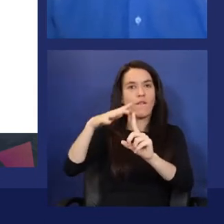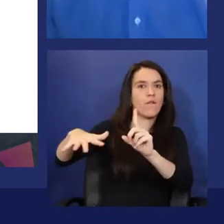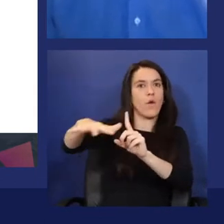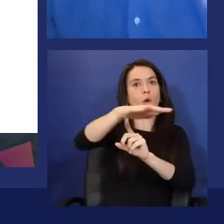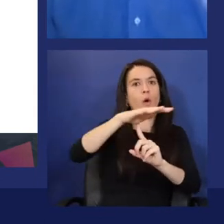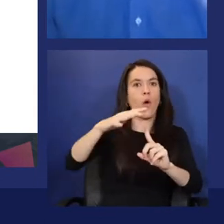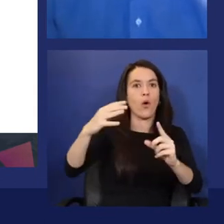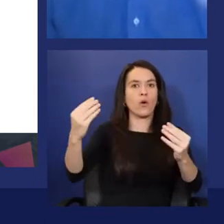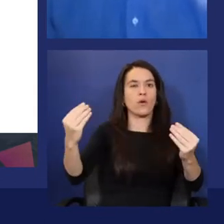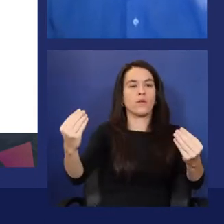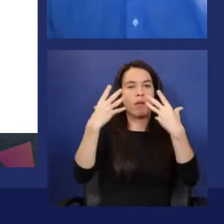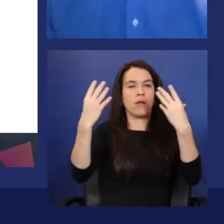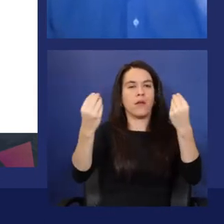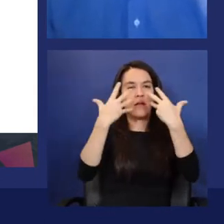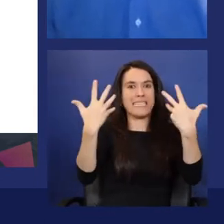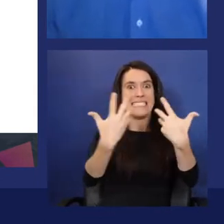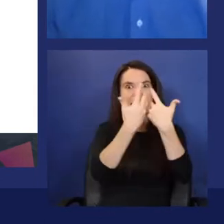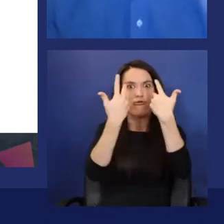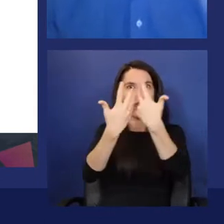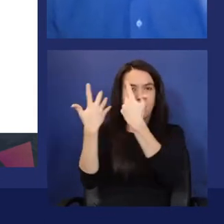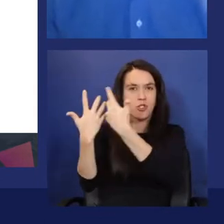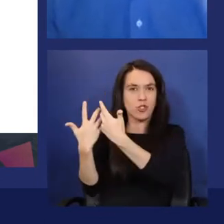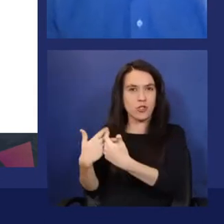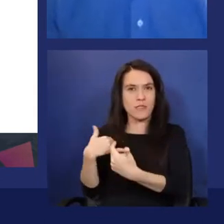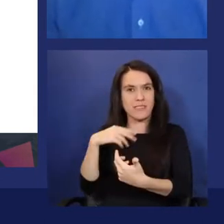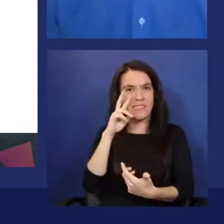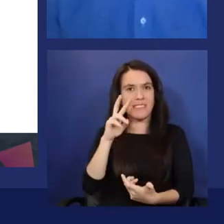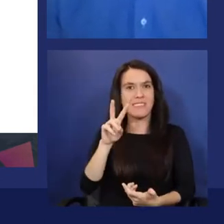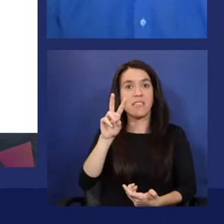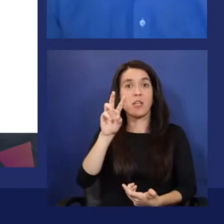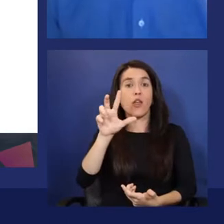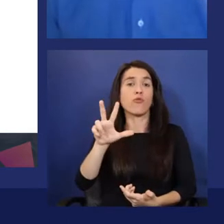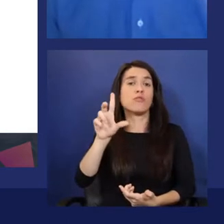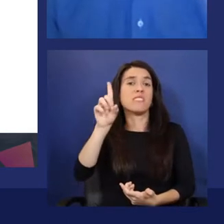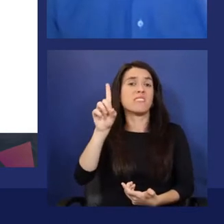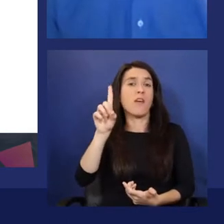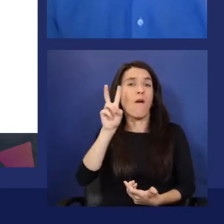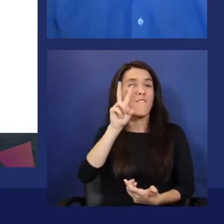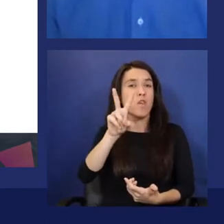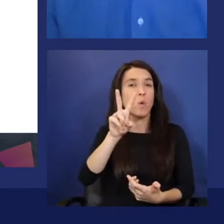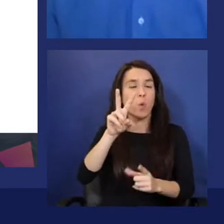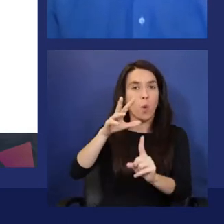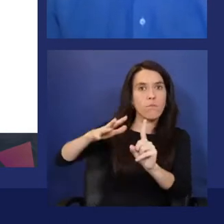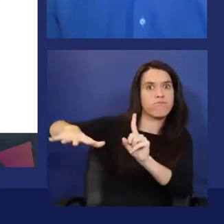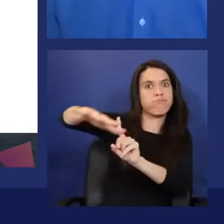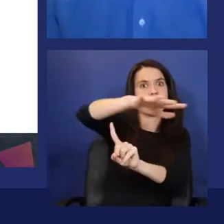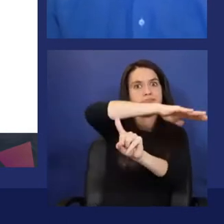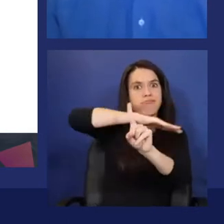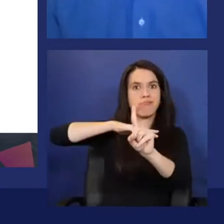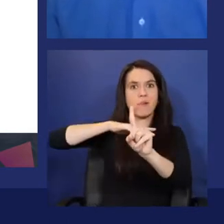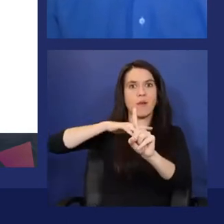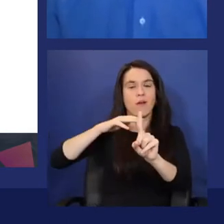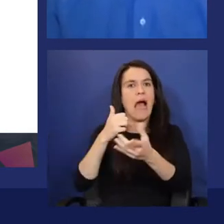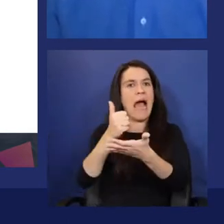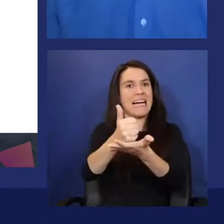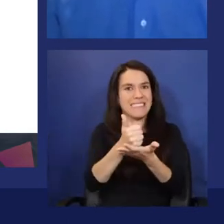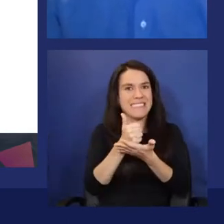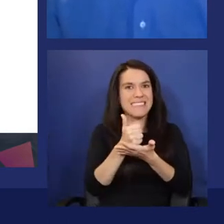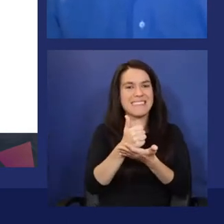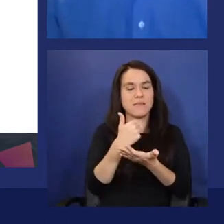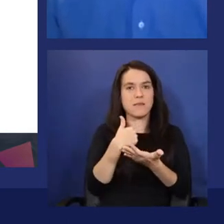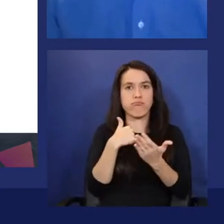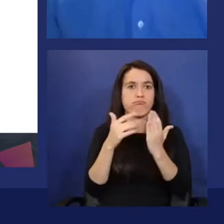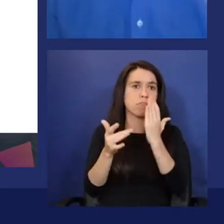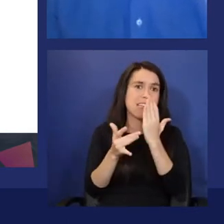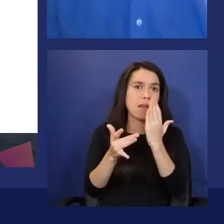other apps in the Dynamics 365 for remote assistance to enable technicians of